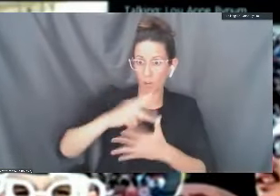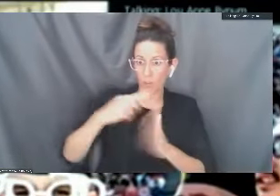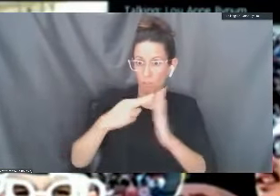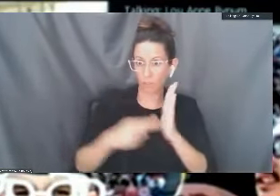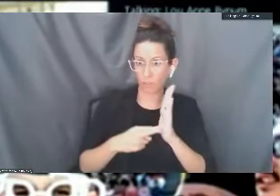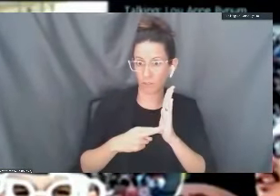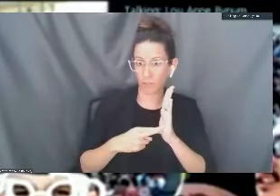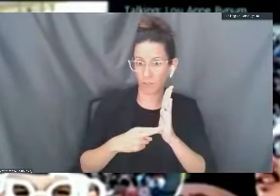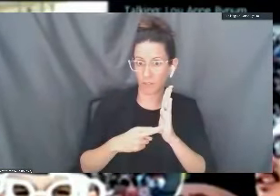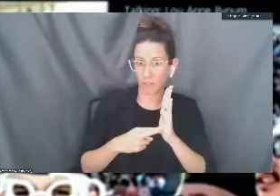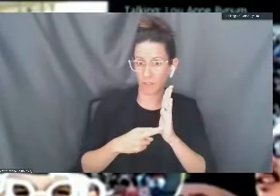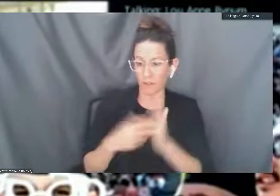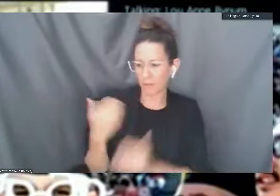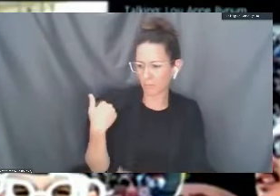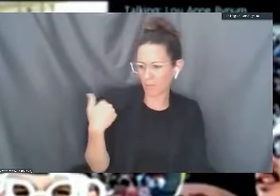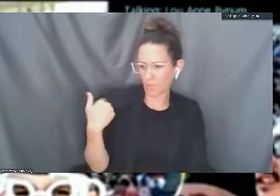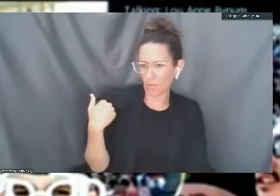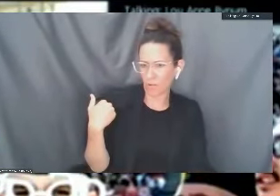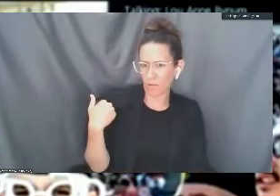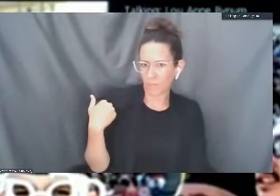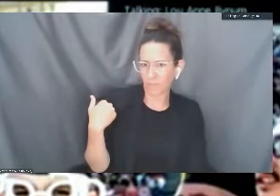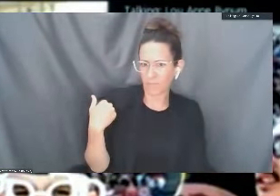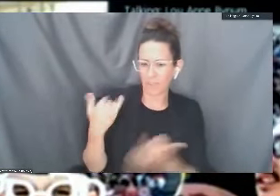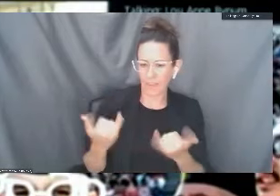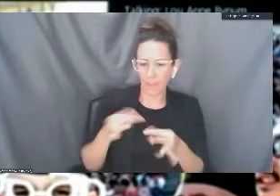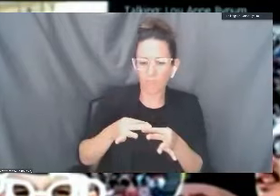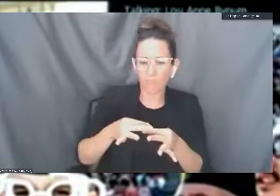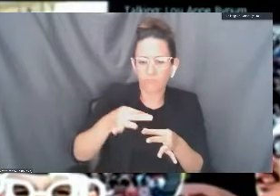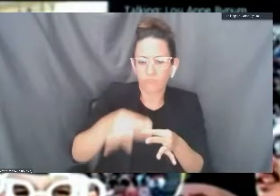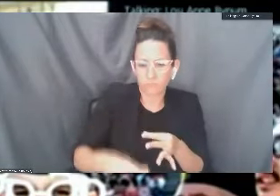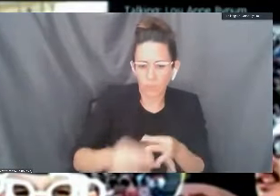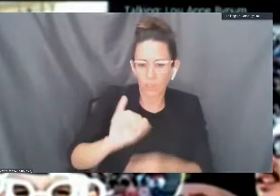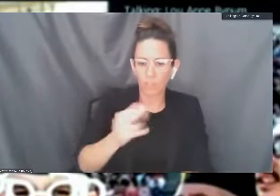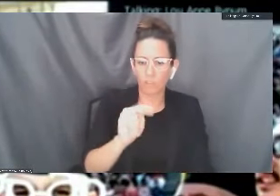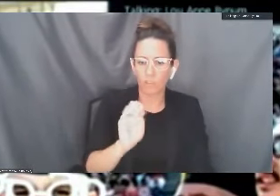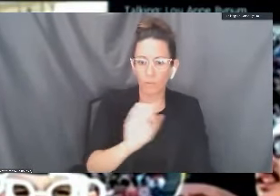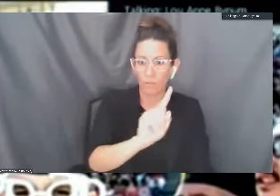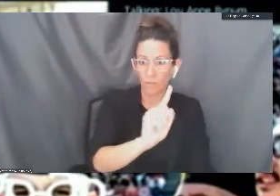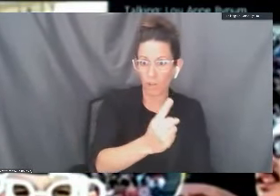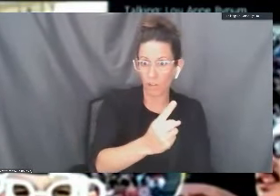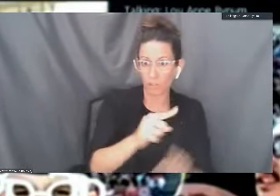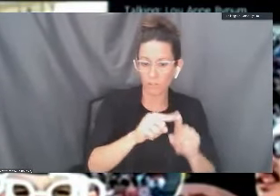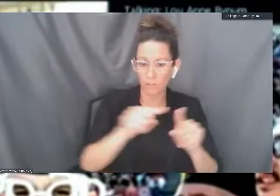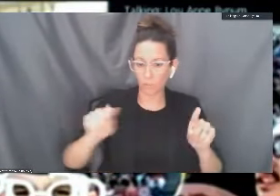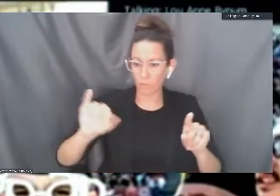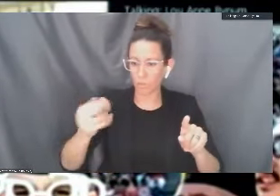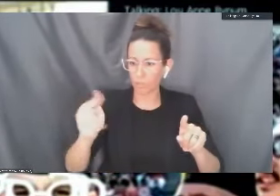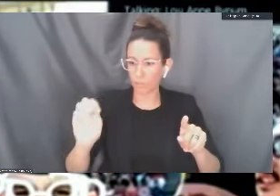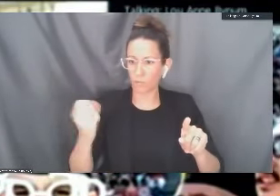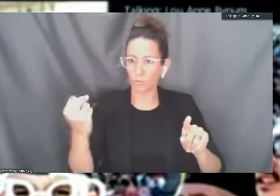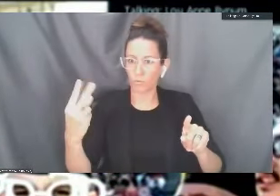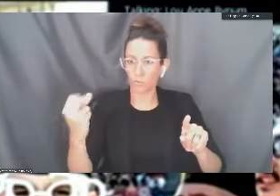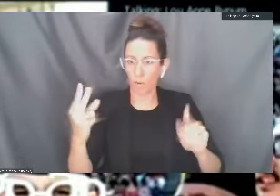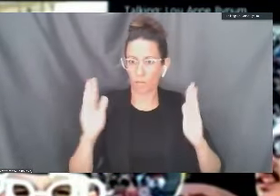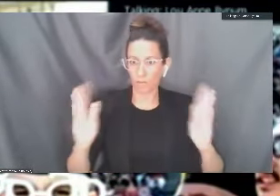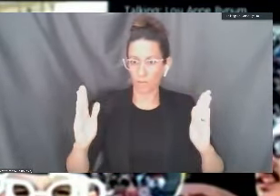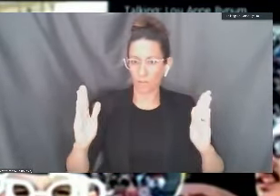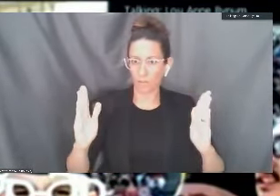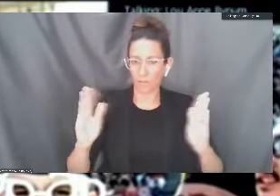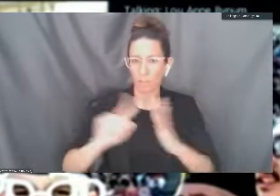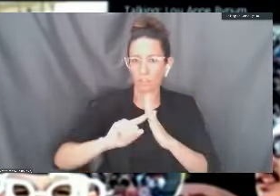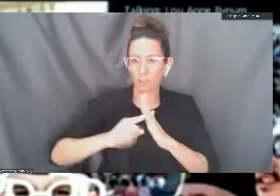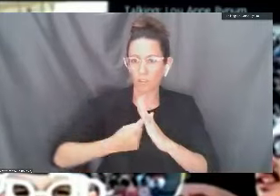a prior date to June 1st through June 12th for priority registration. It'll be open to all